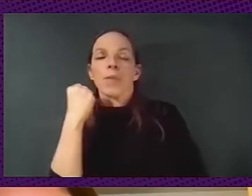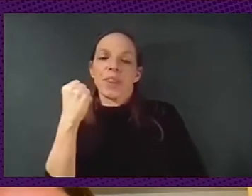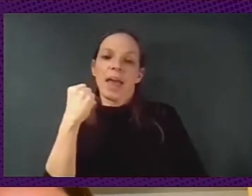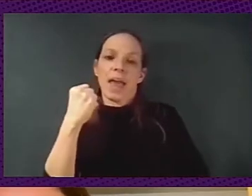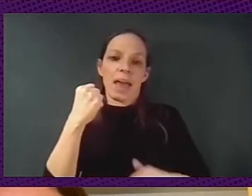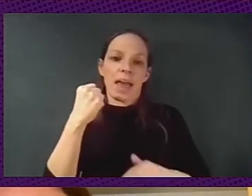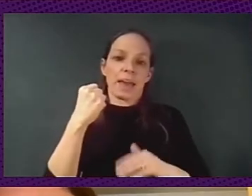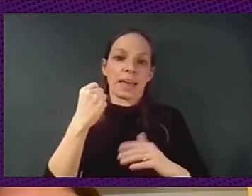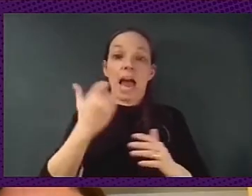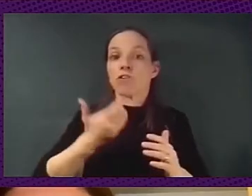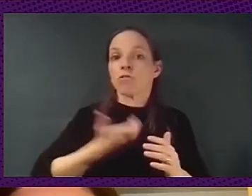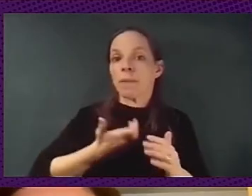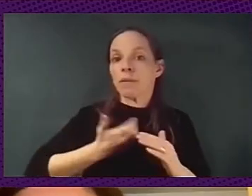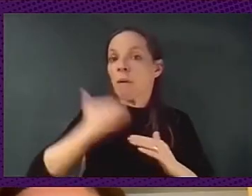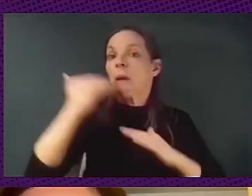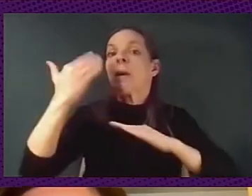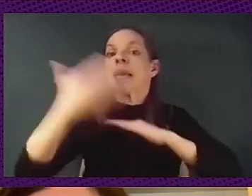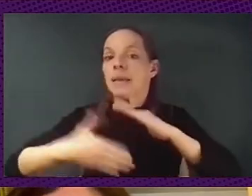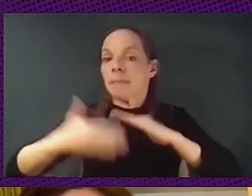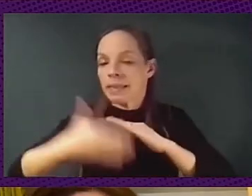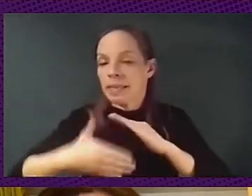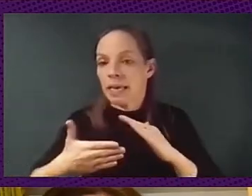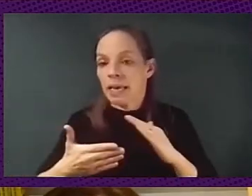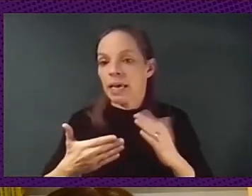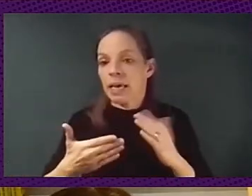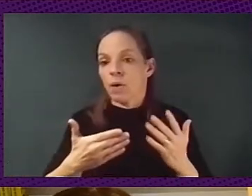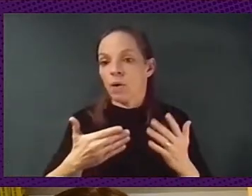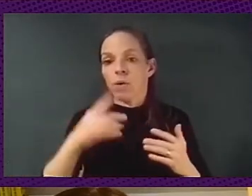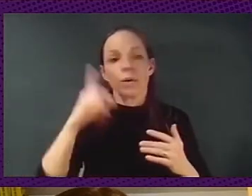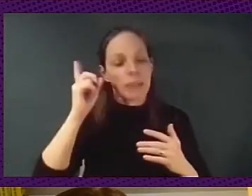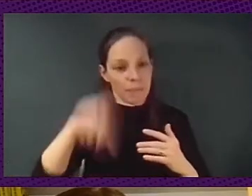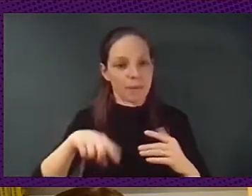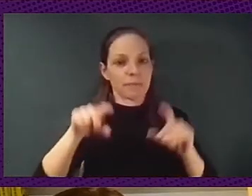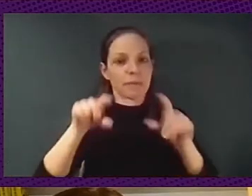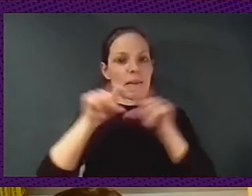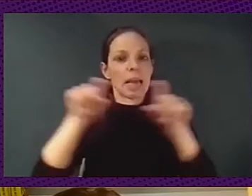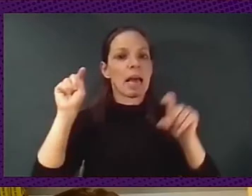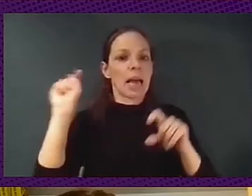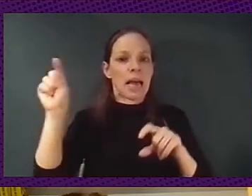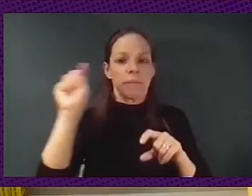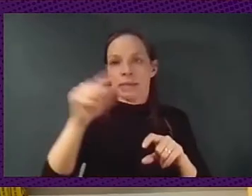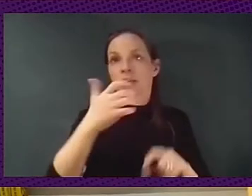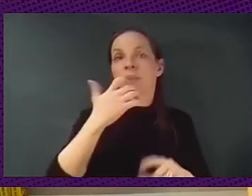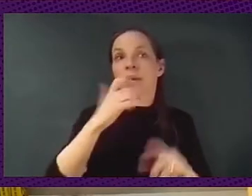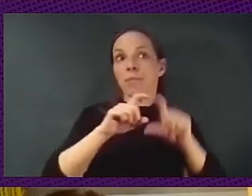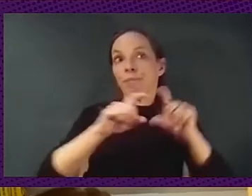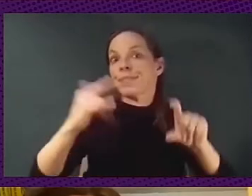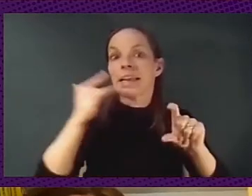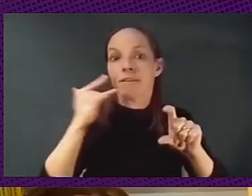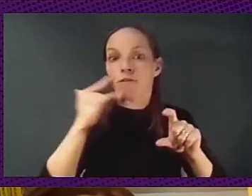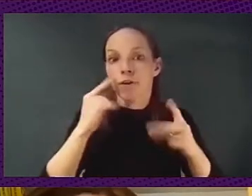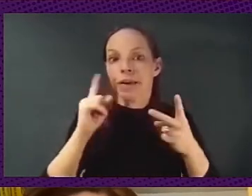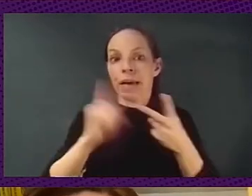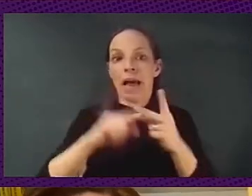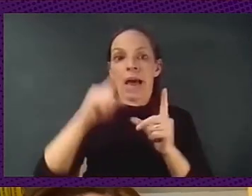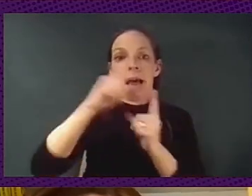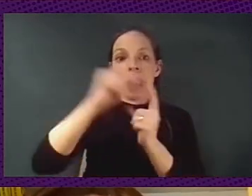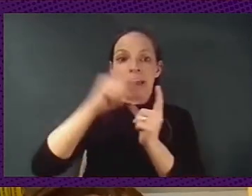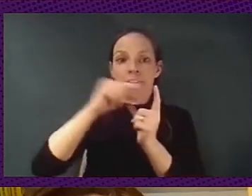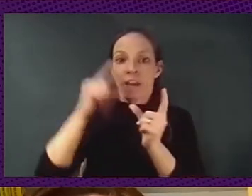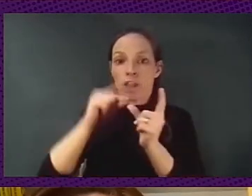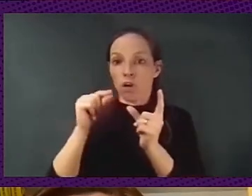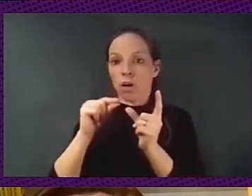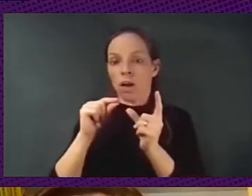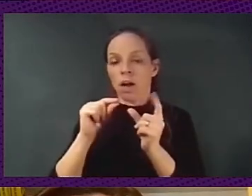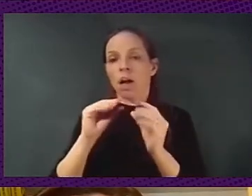very, very straightforward agenda on smart cities, disempowering all the public services. Which were